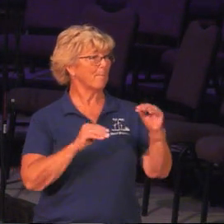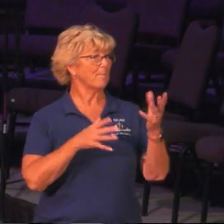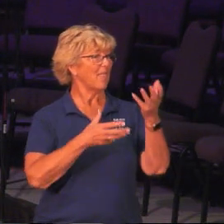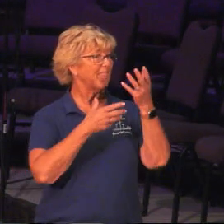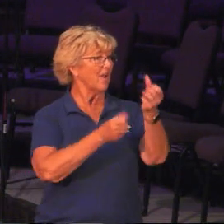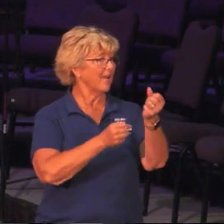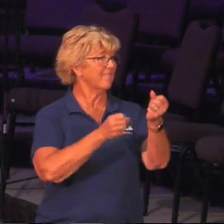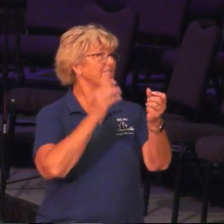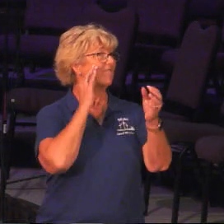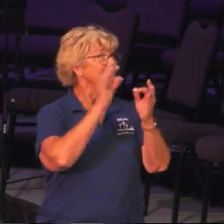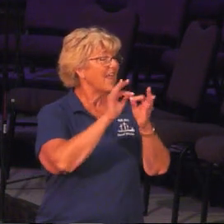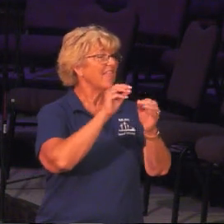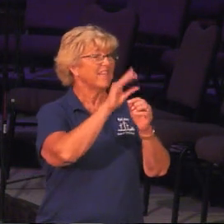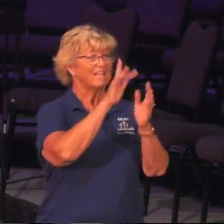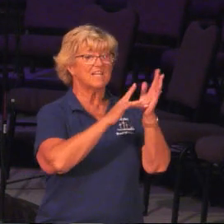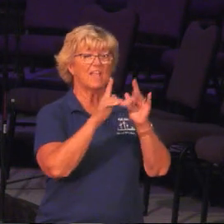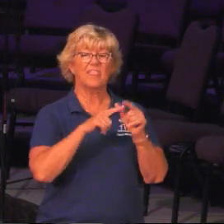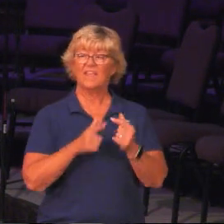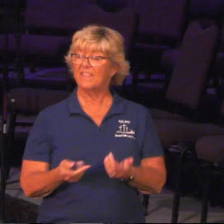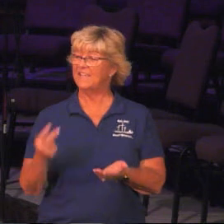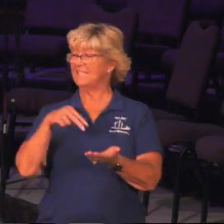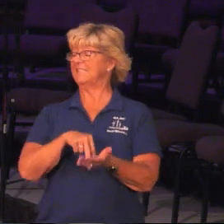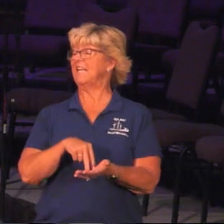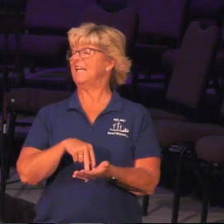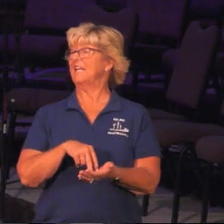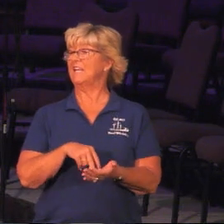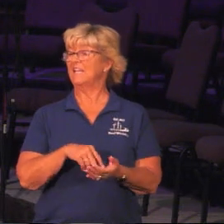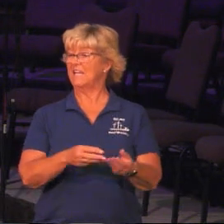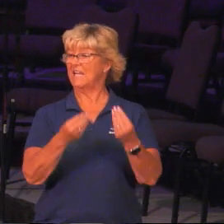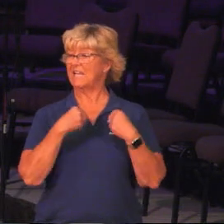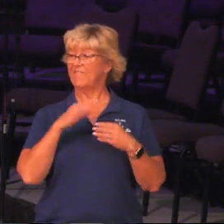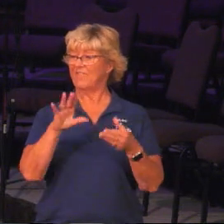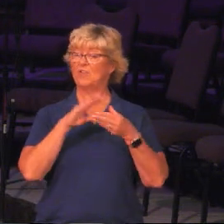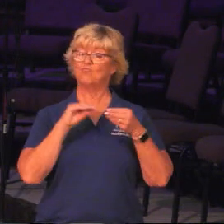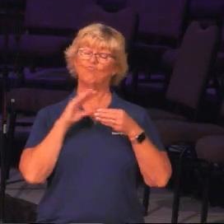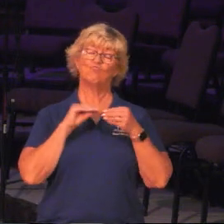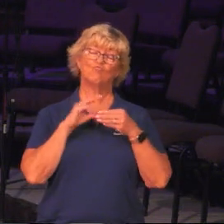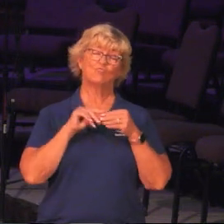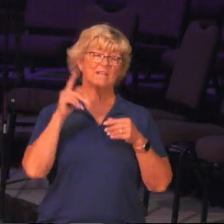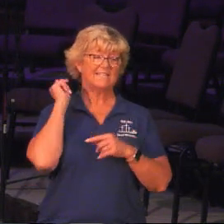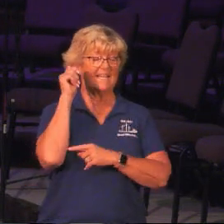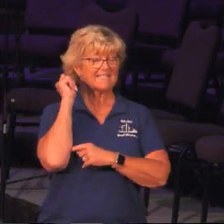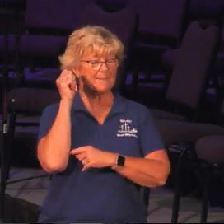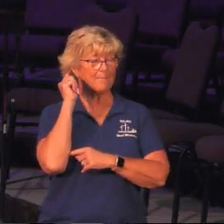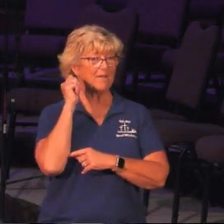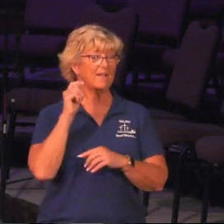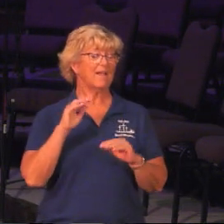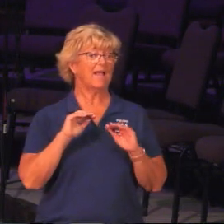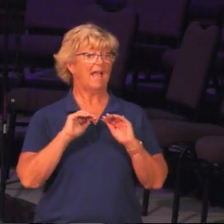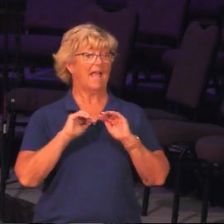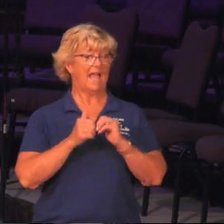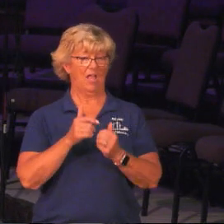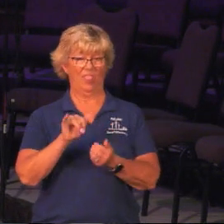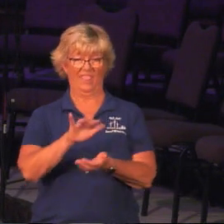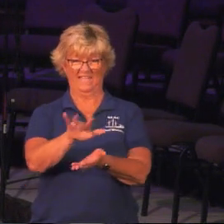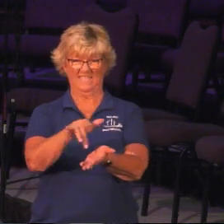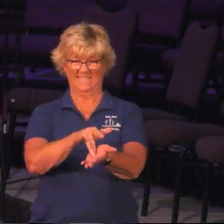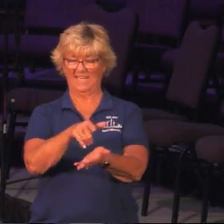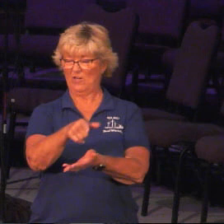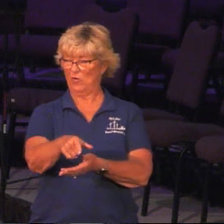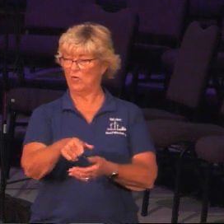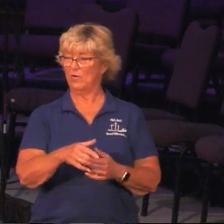trust and faith in Christ. Then they stand up and they, they give us their testimonies. They talk to us about how the center has, has,